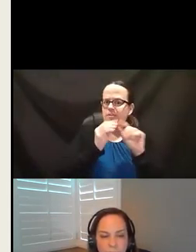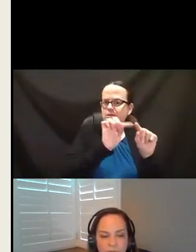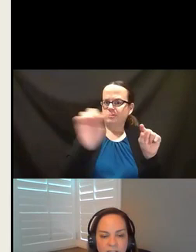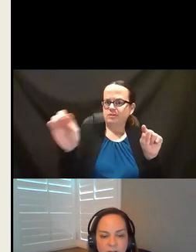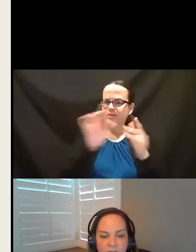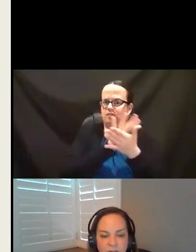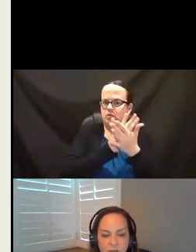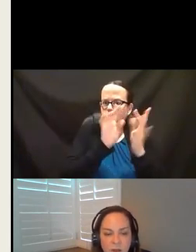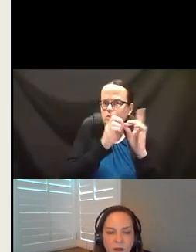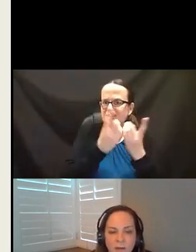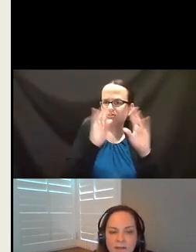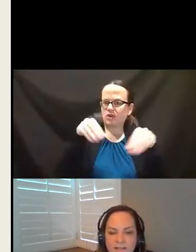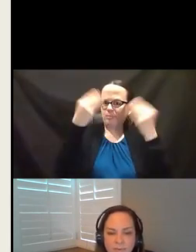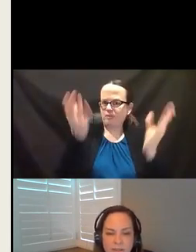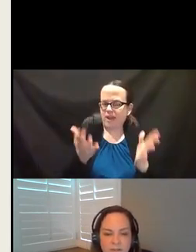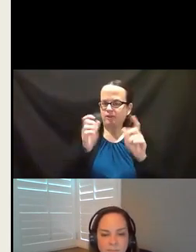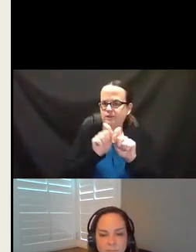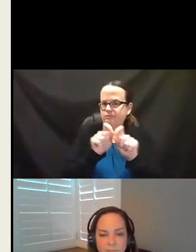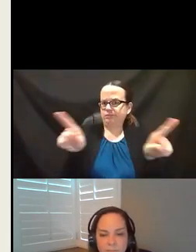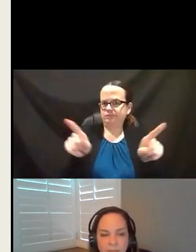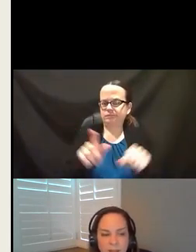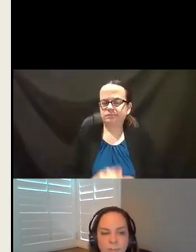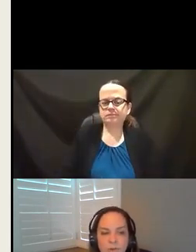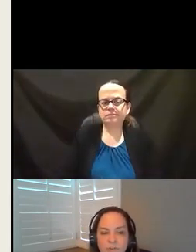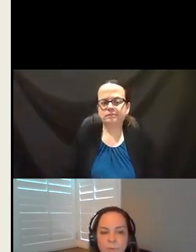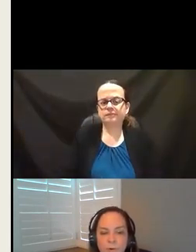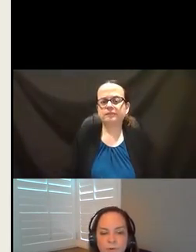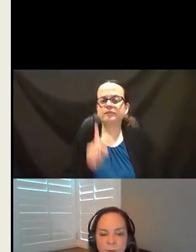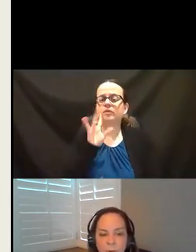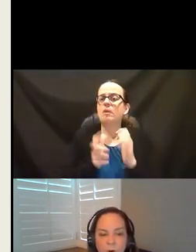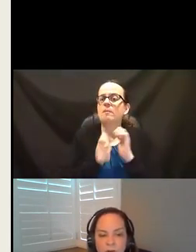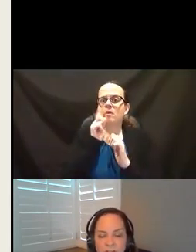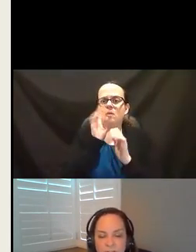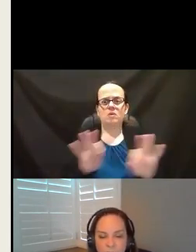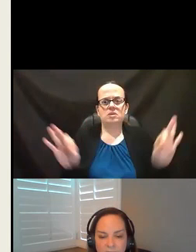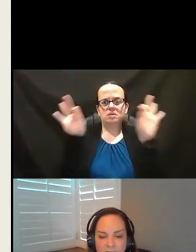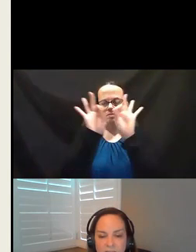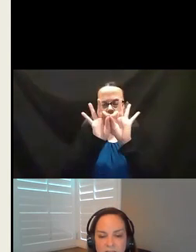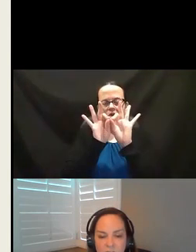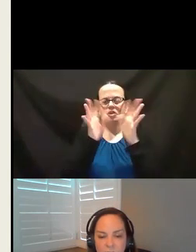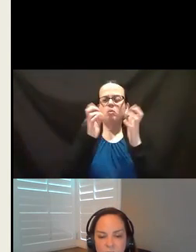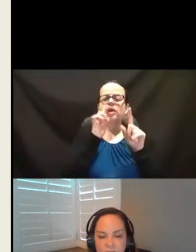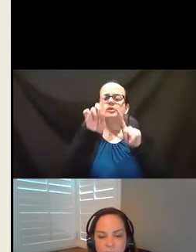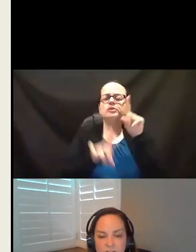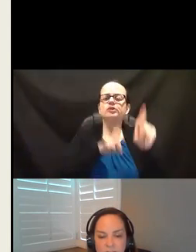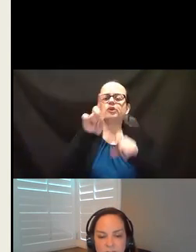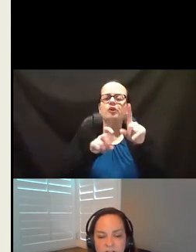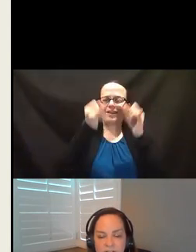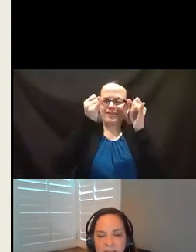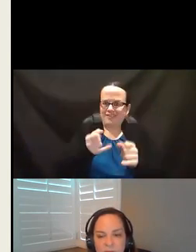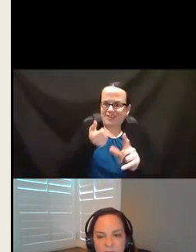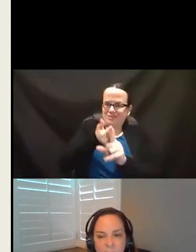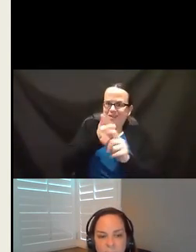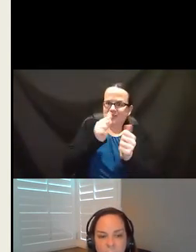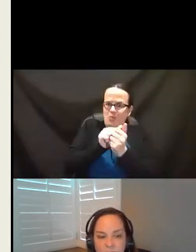districts and providers. Next slide, please. And most importantly, we wanted to survey the individuals with disabilities